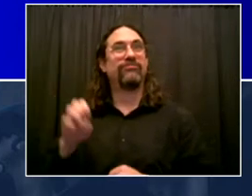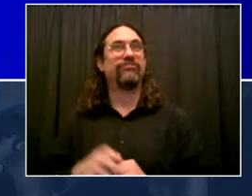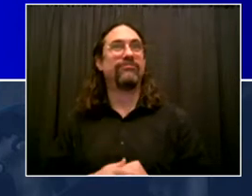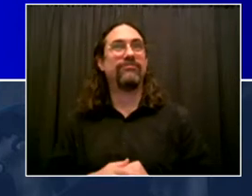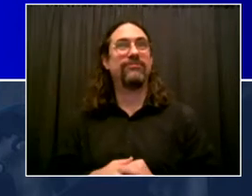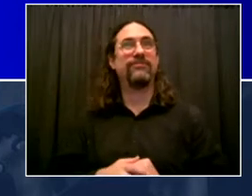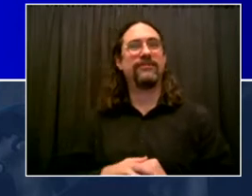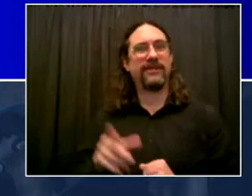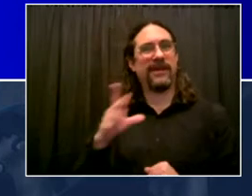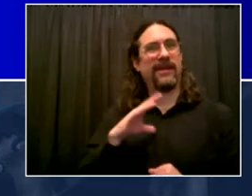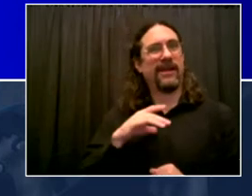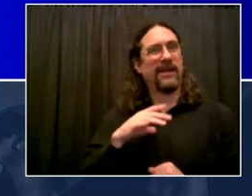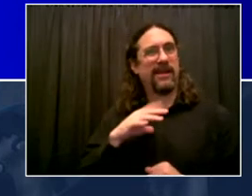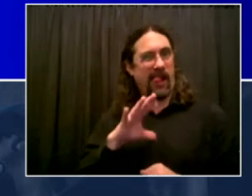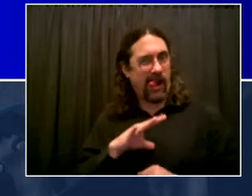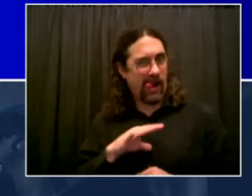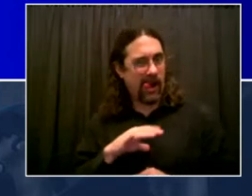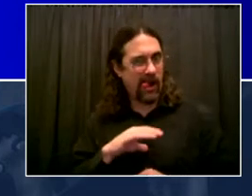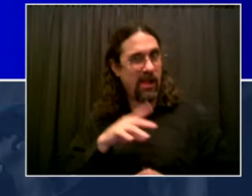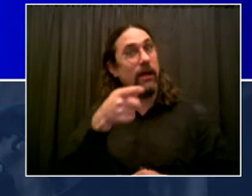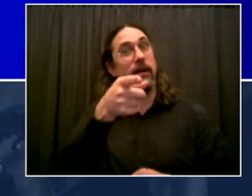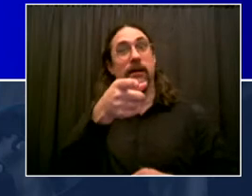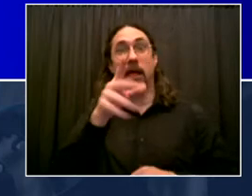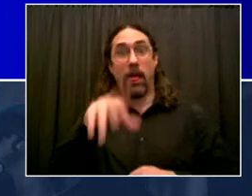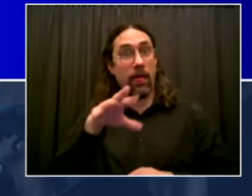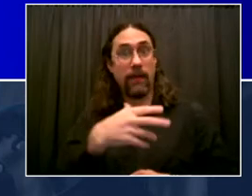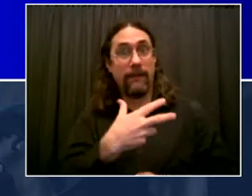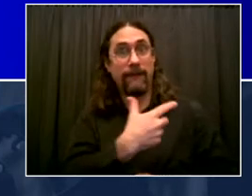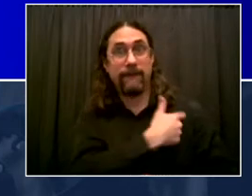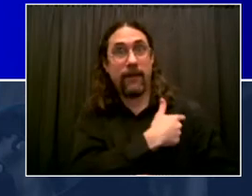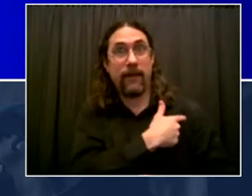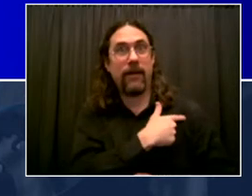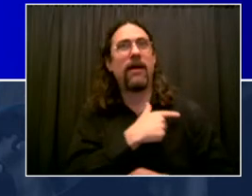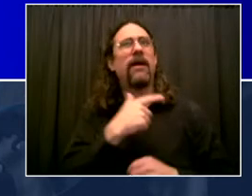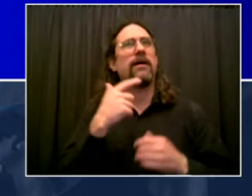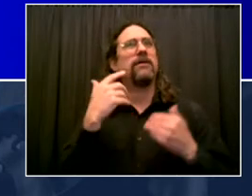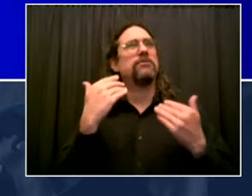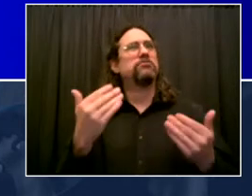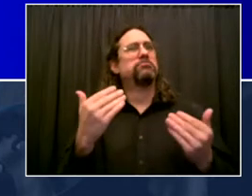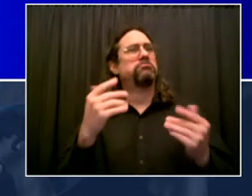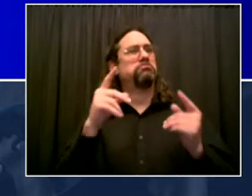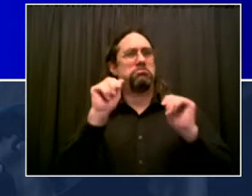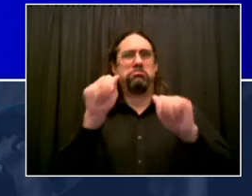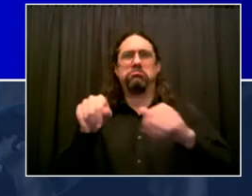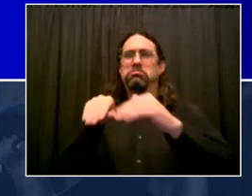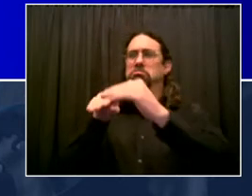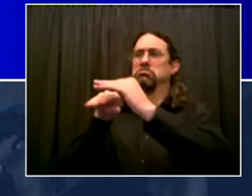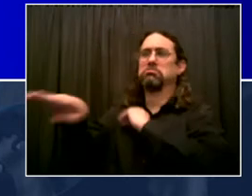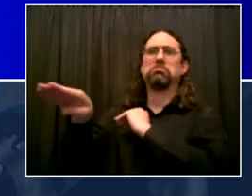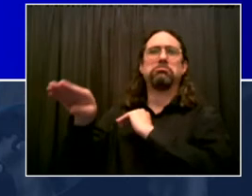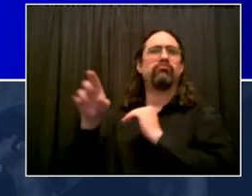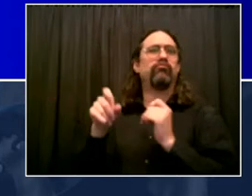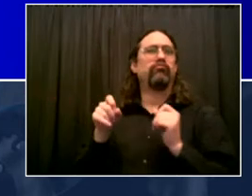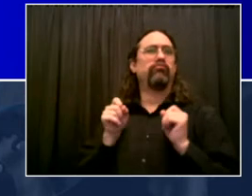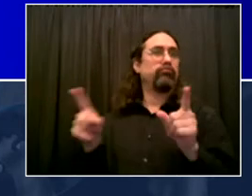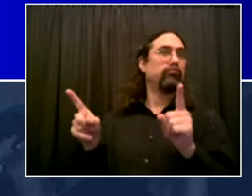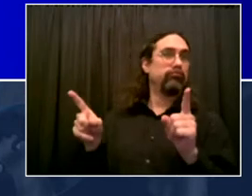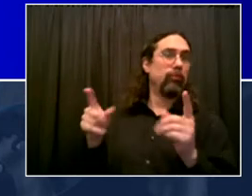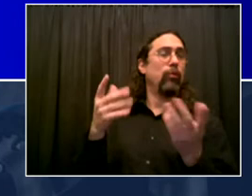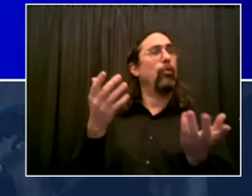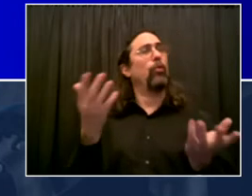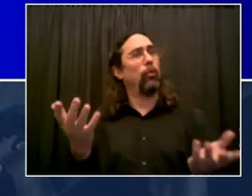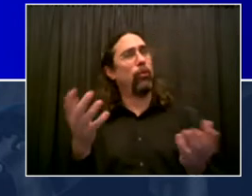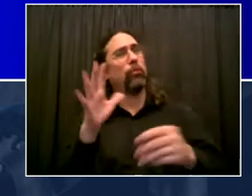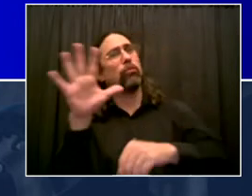an appointment and take advantage of that opportunity. Now, that's something we're starting right away. And this coming Thursday,